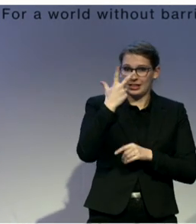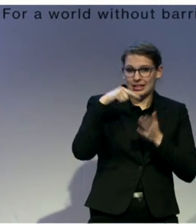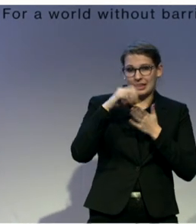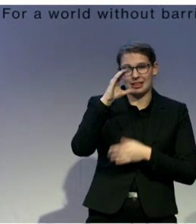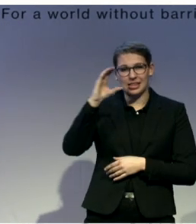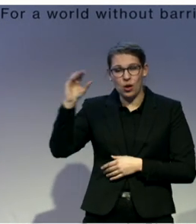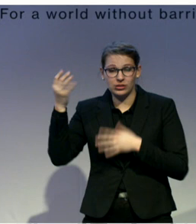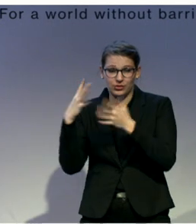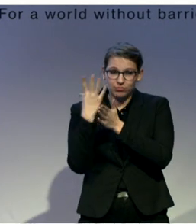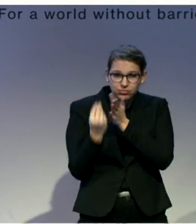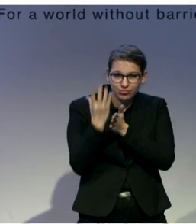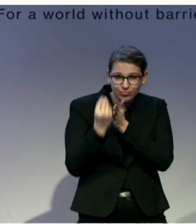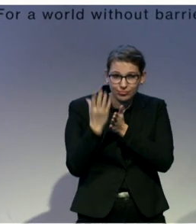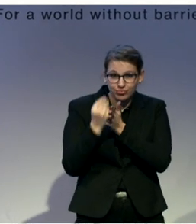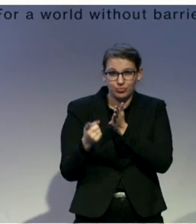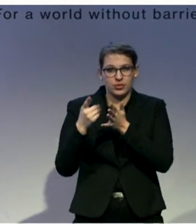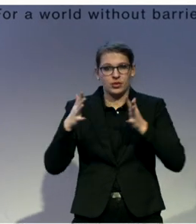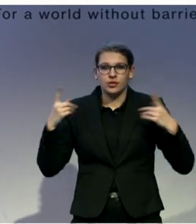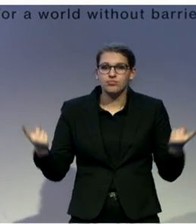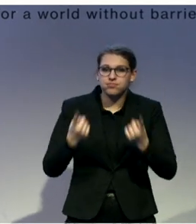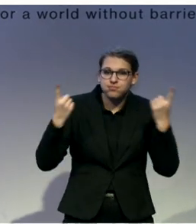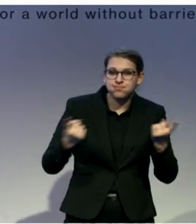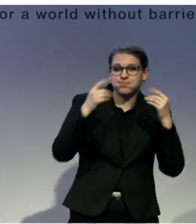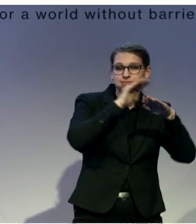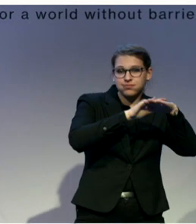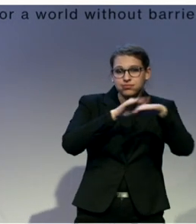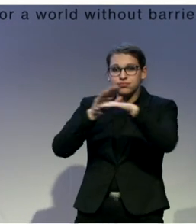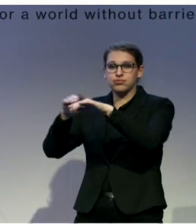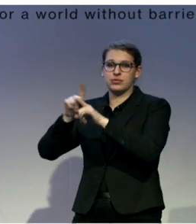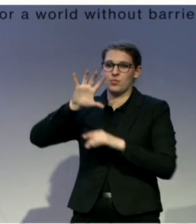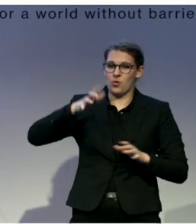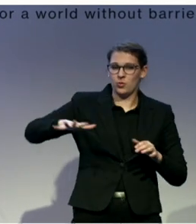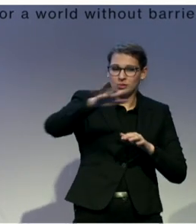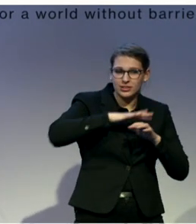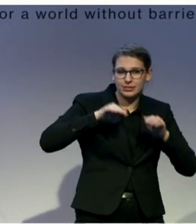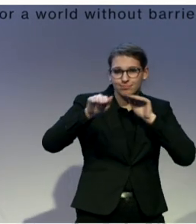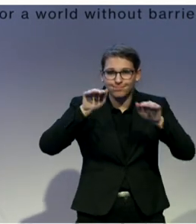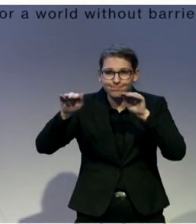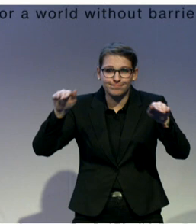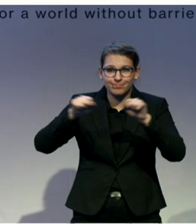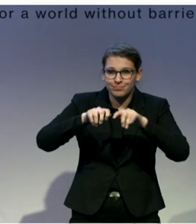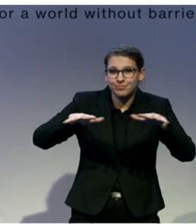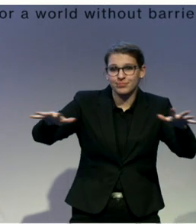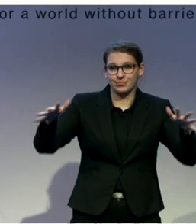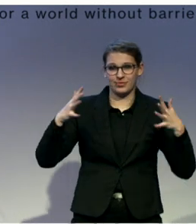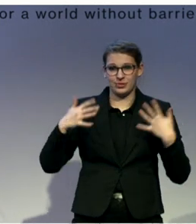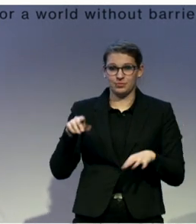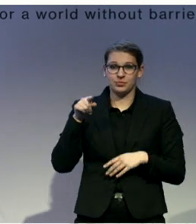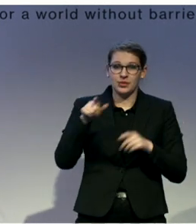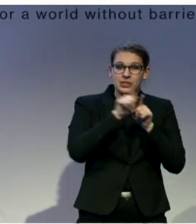across the country, we make sure and have trainers that are from all regions in both Morocco and Libya